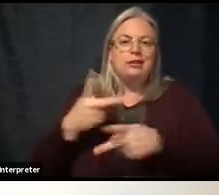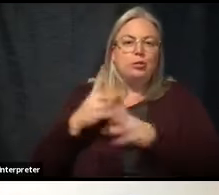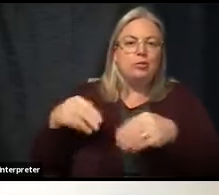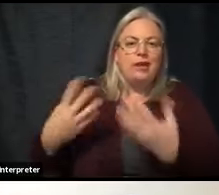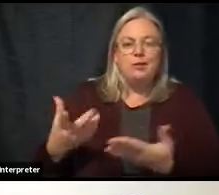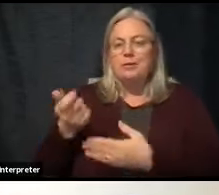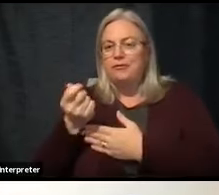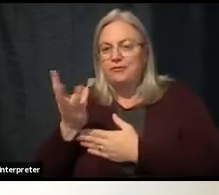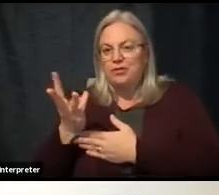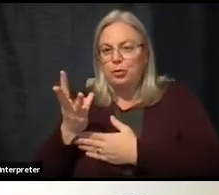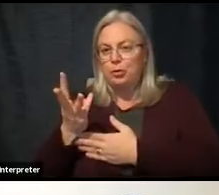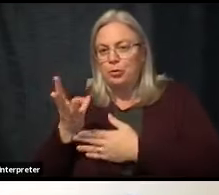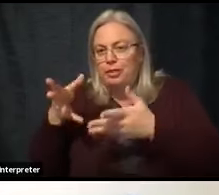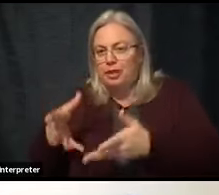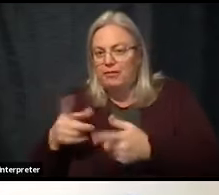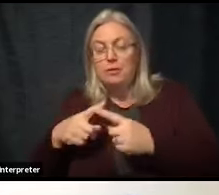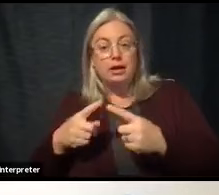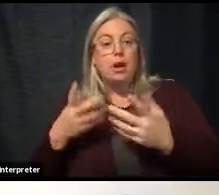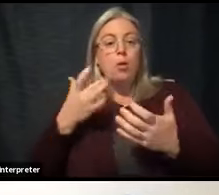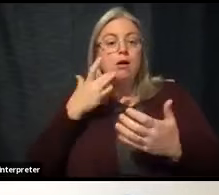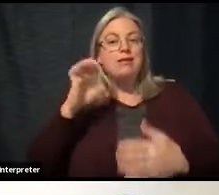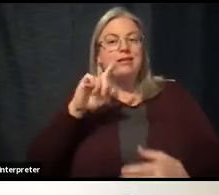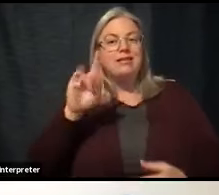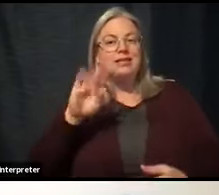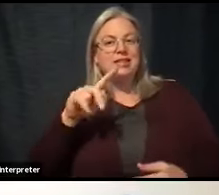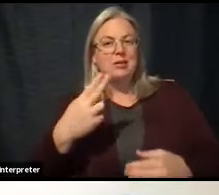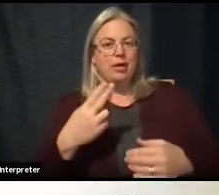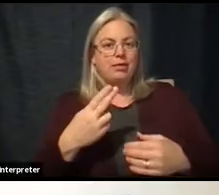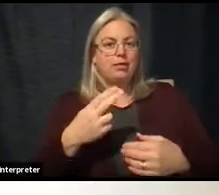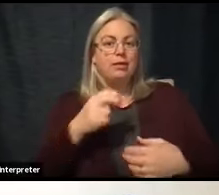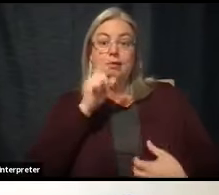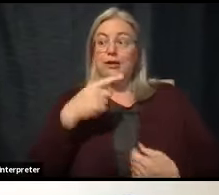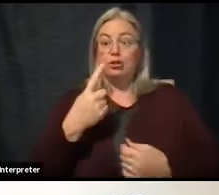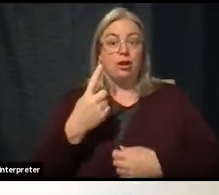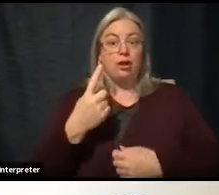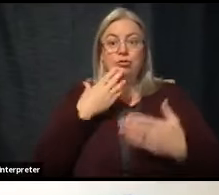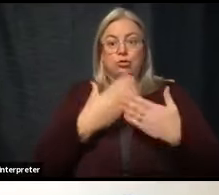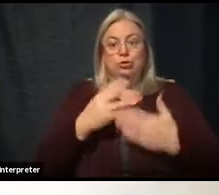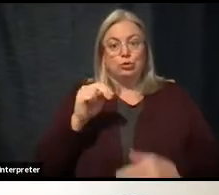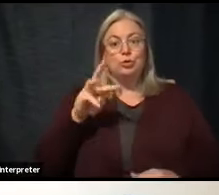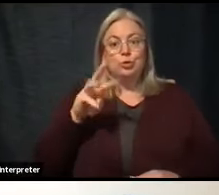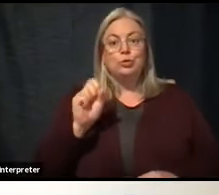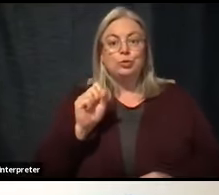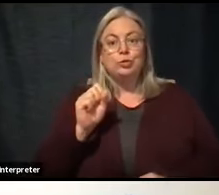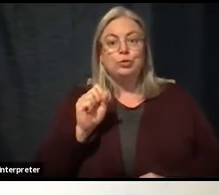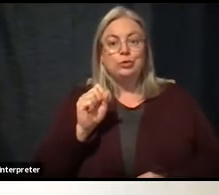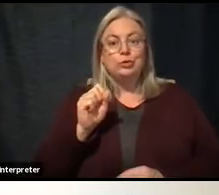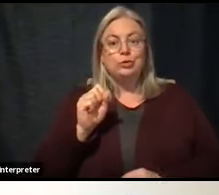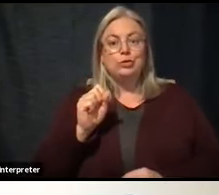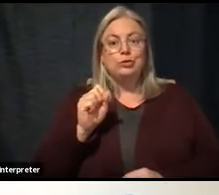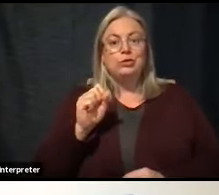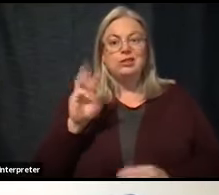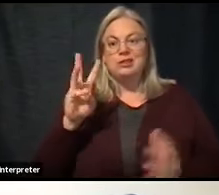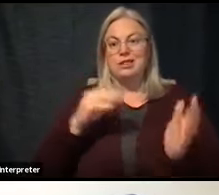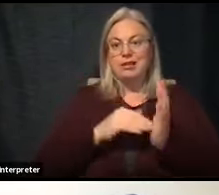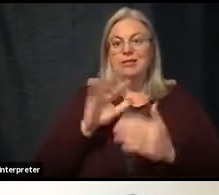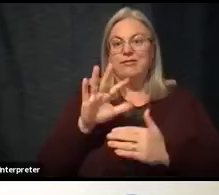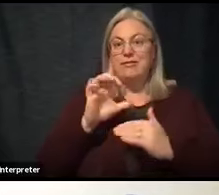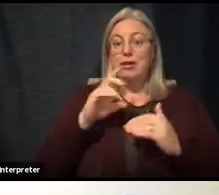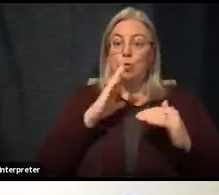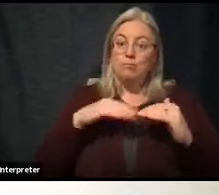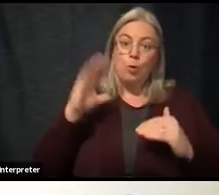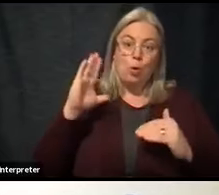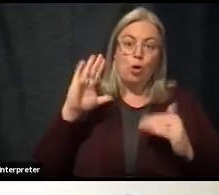And I do want Elizabeth to, not just the goodness of the 5,600 or more